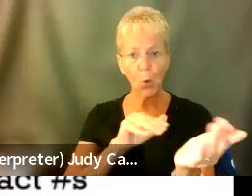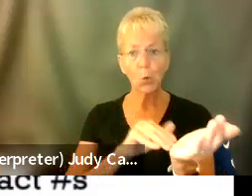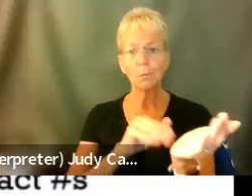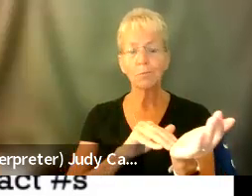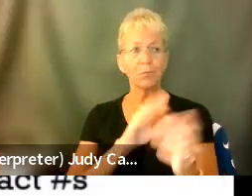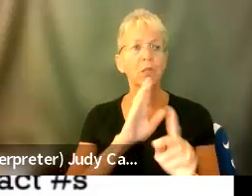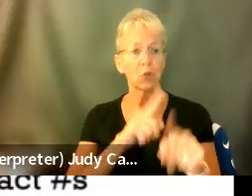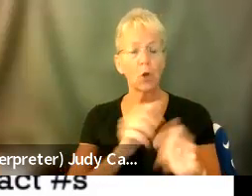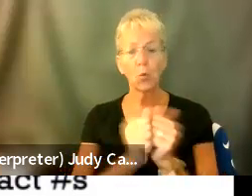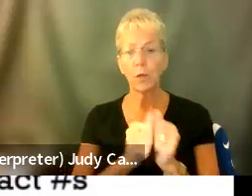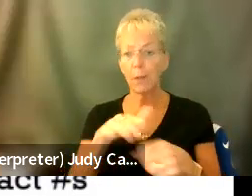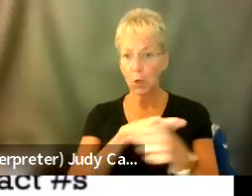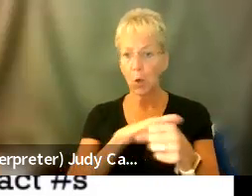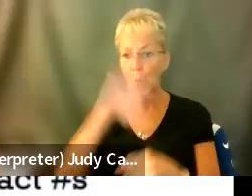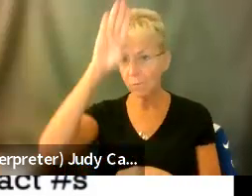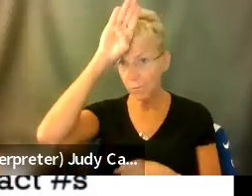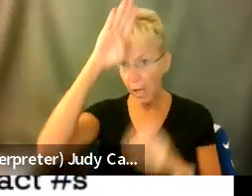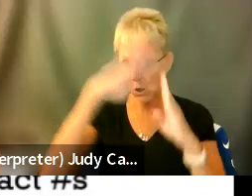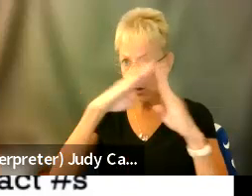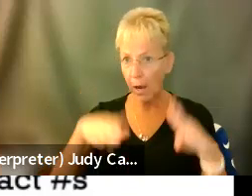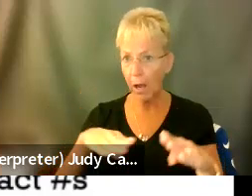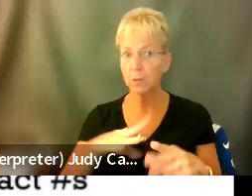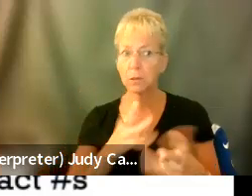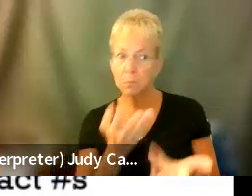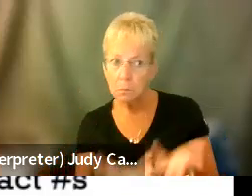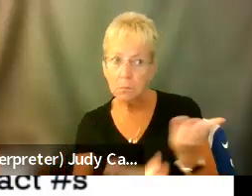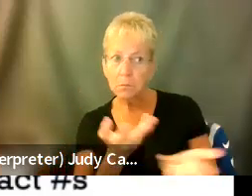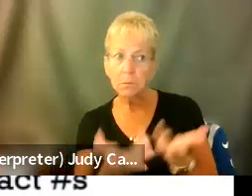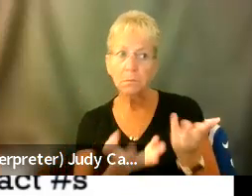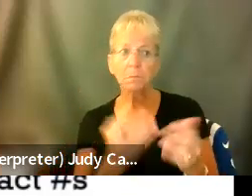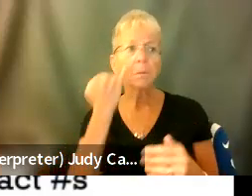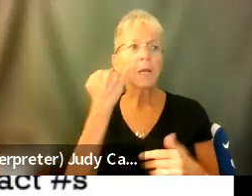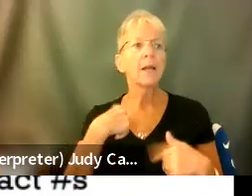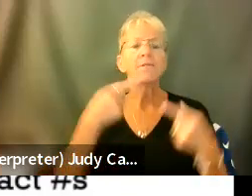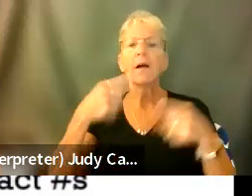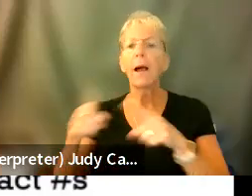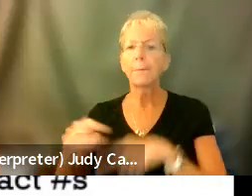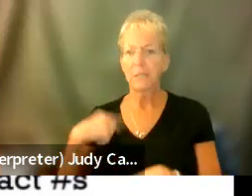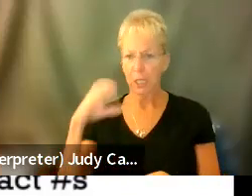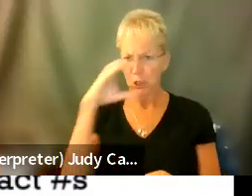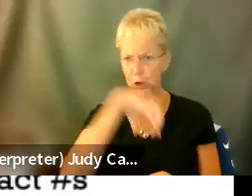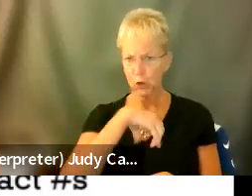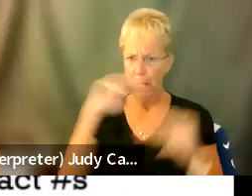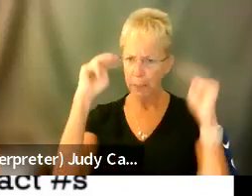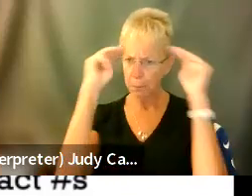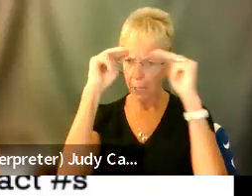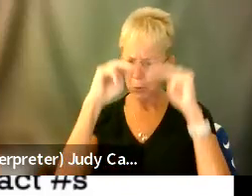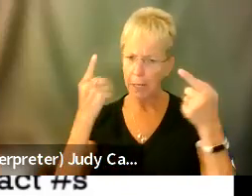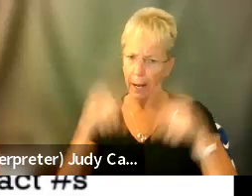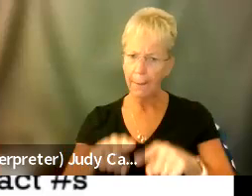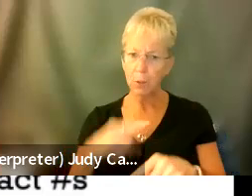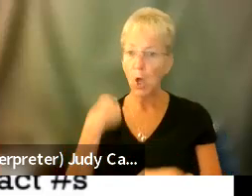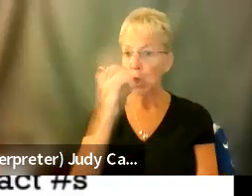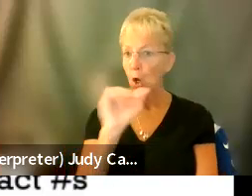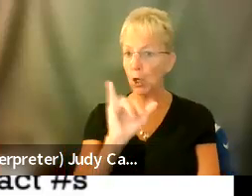firehouse and apprise them of the situation. Say I have these really strange looking migraines. It looks